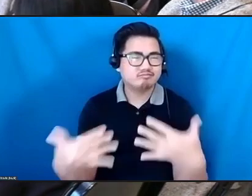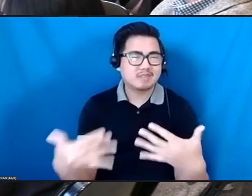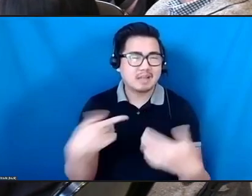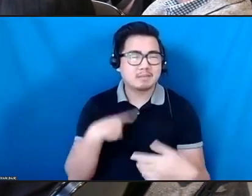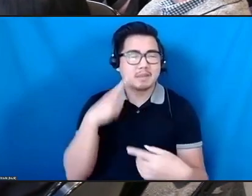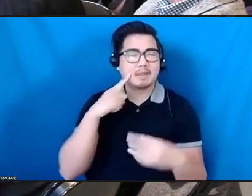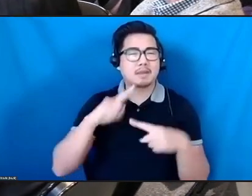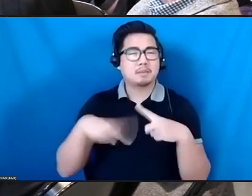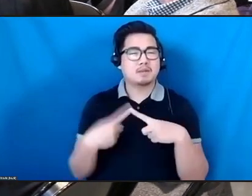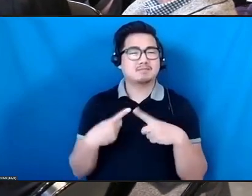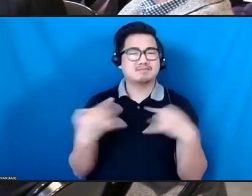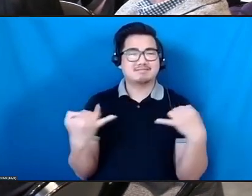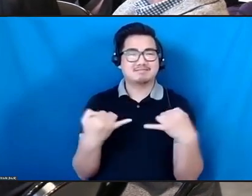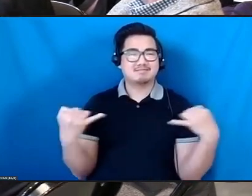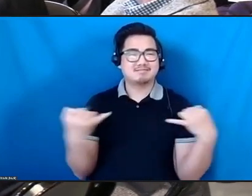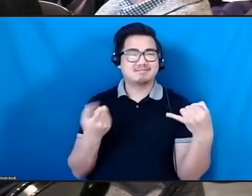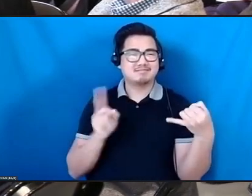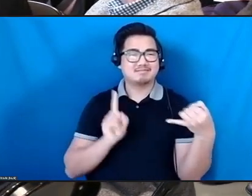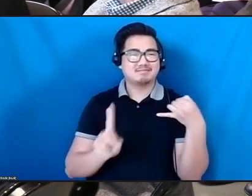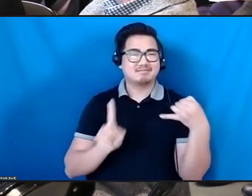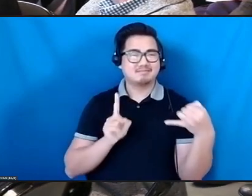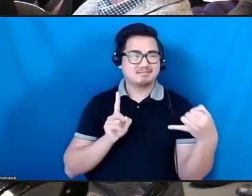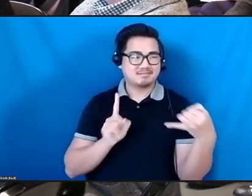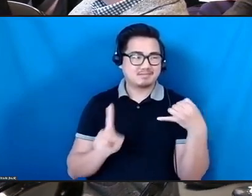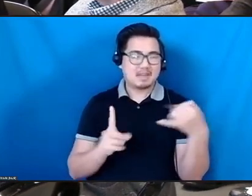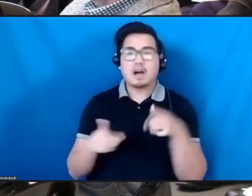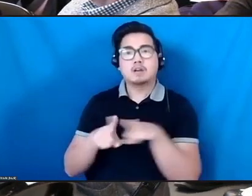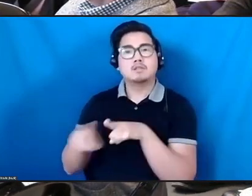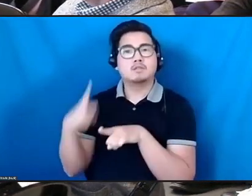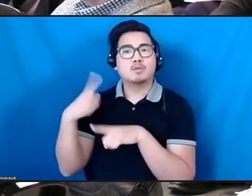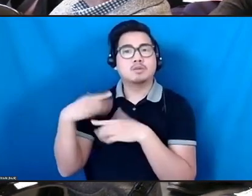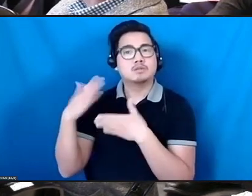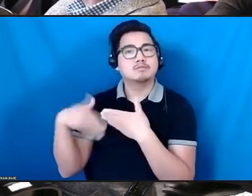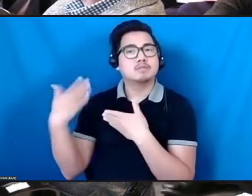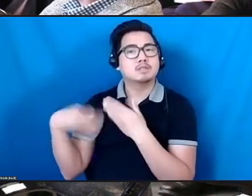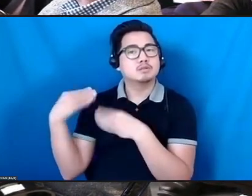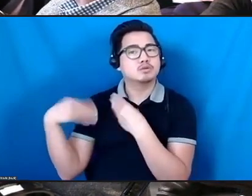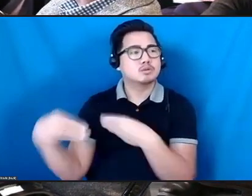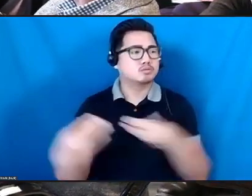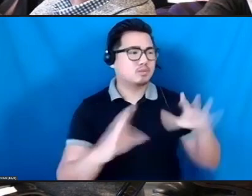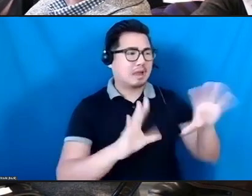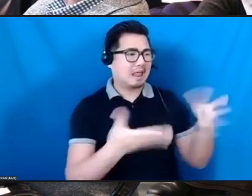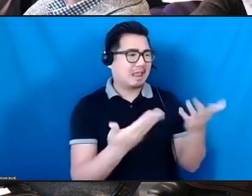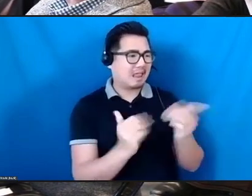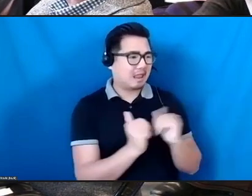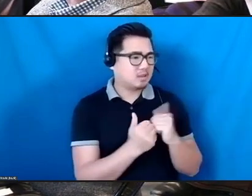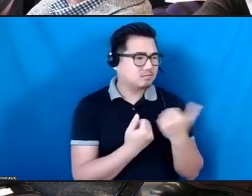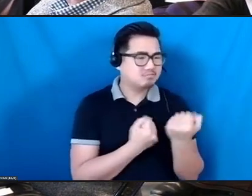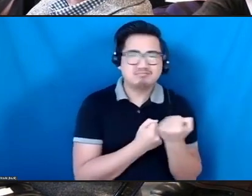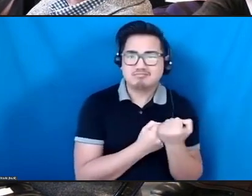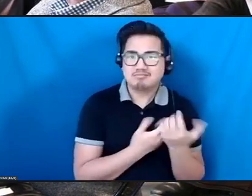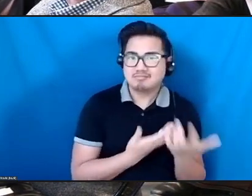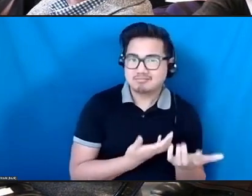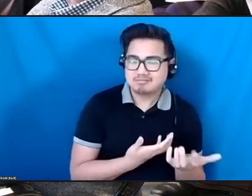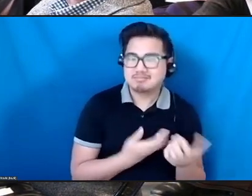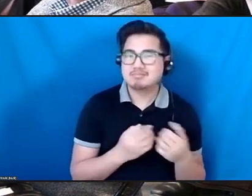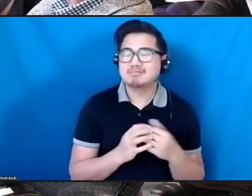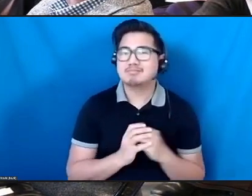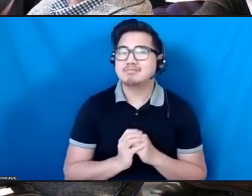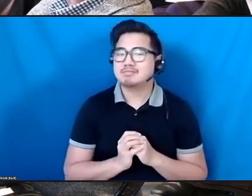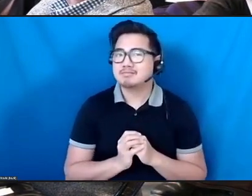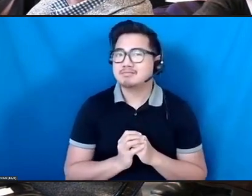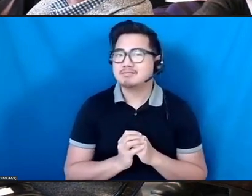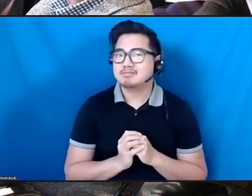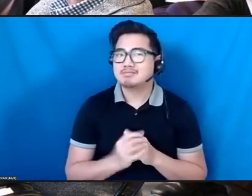what we're setting up this next generation for. And I think we have to acknowledge that, although we don't want to focus on this kind of